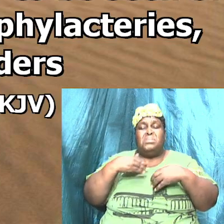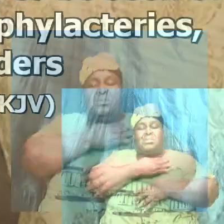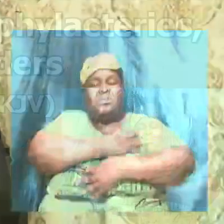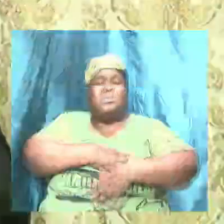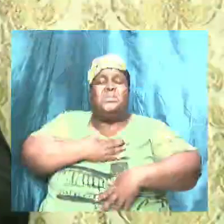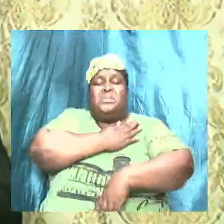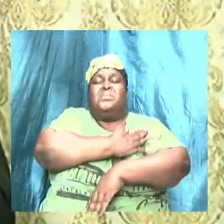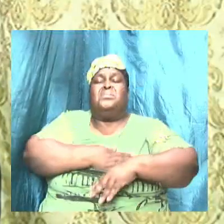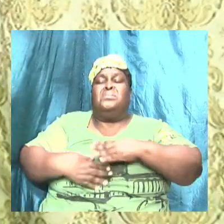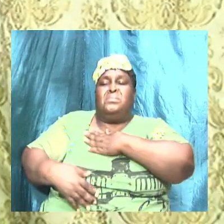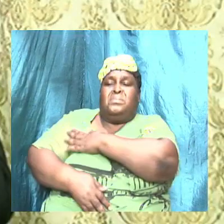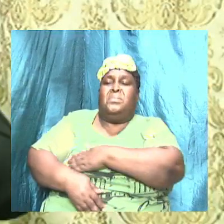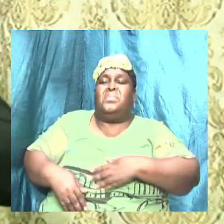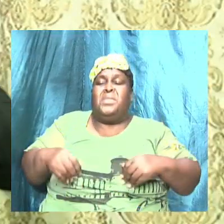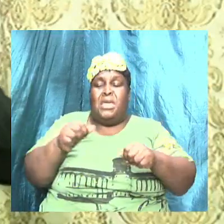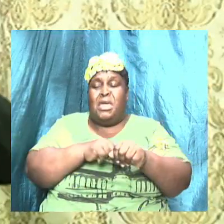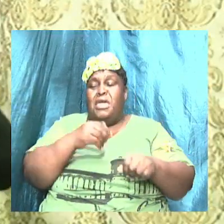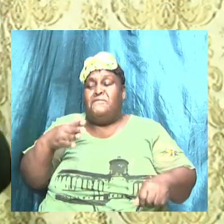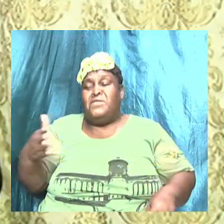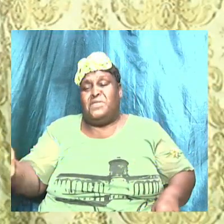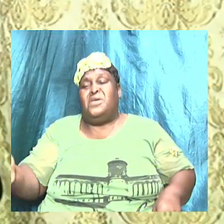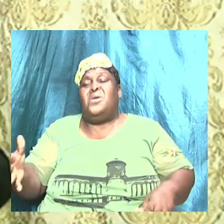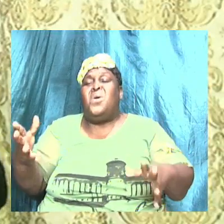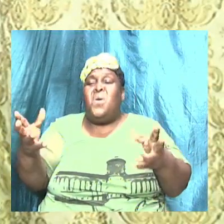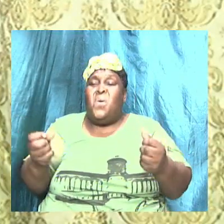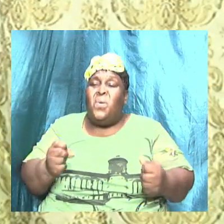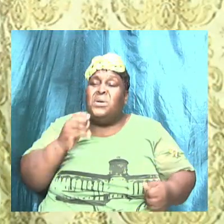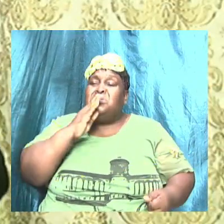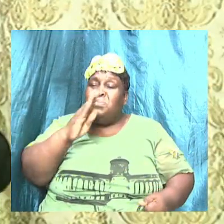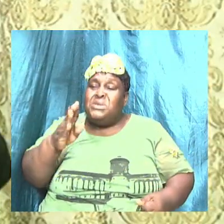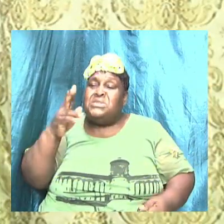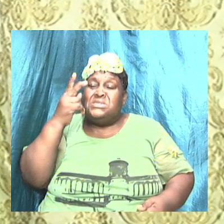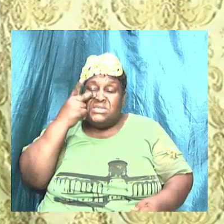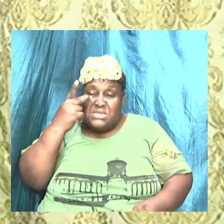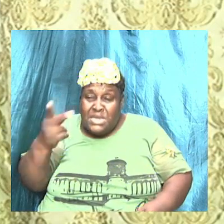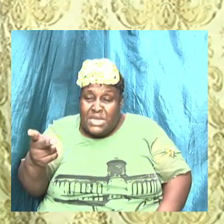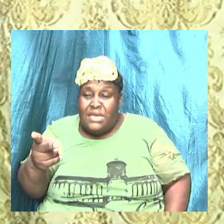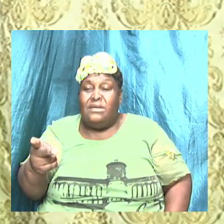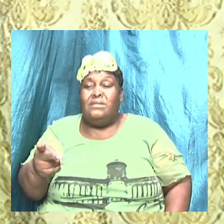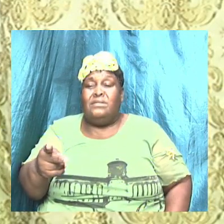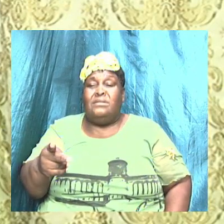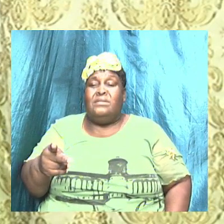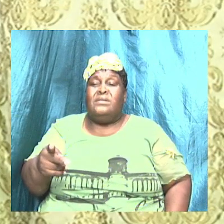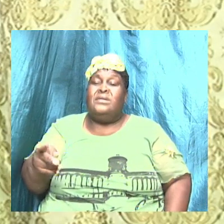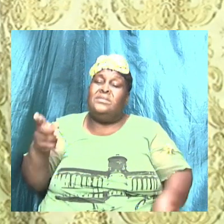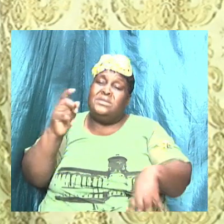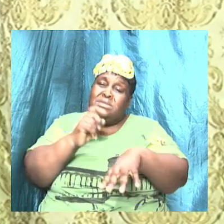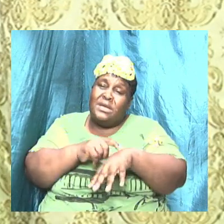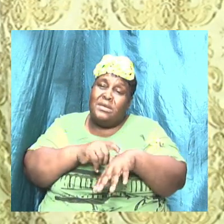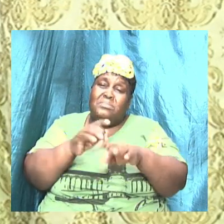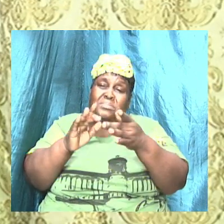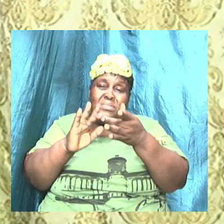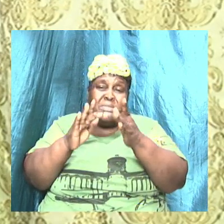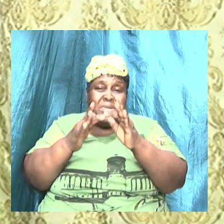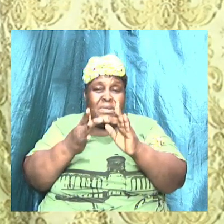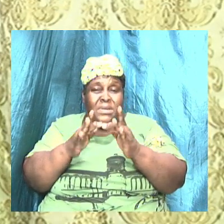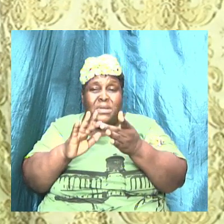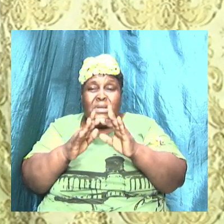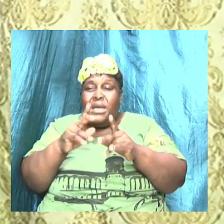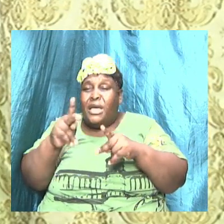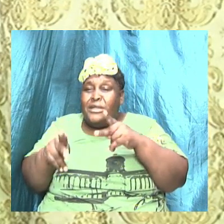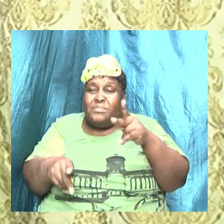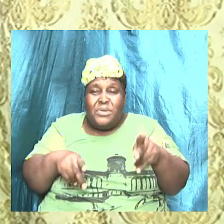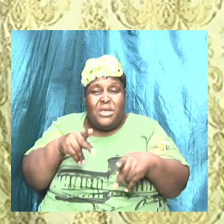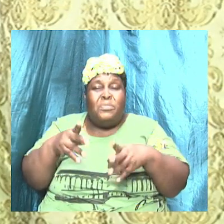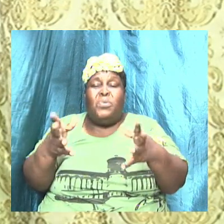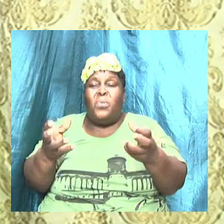you In the bathroom Everything They just want To be seen At the time Of the social media And people